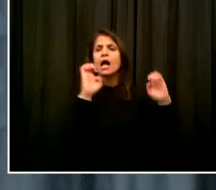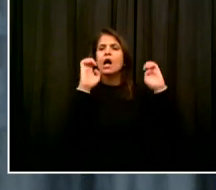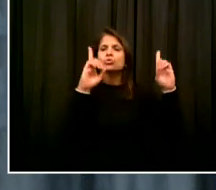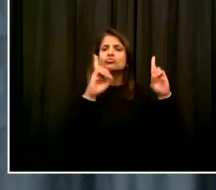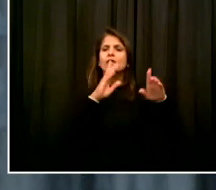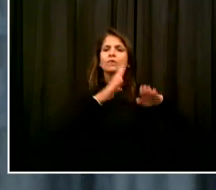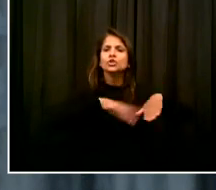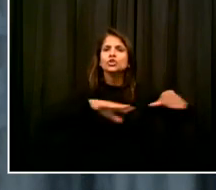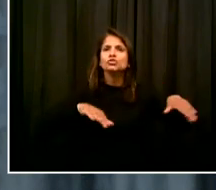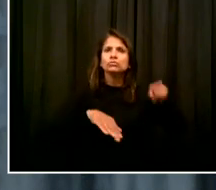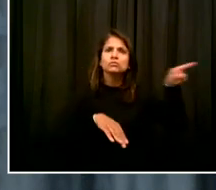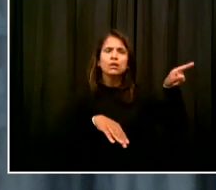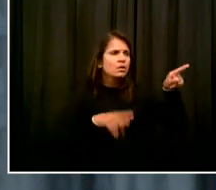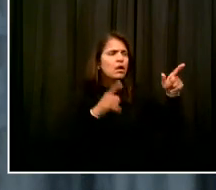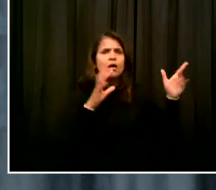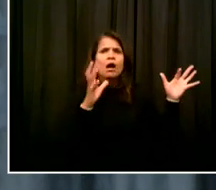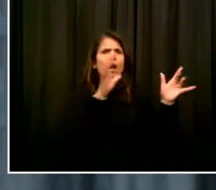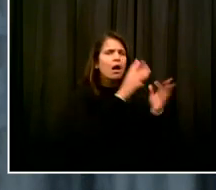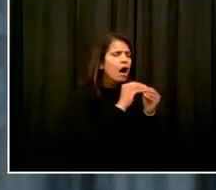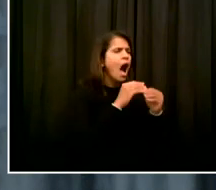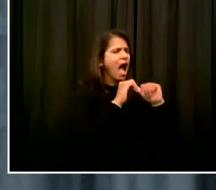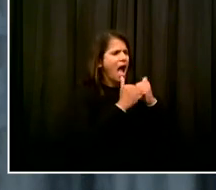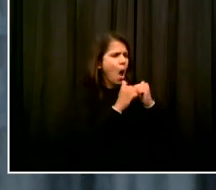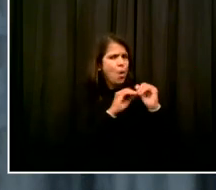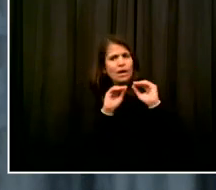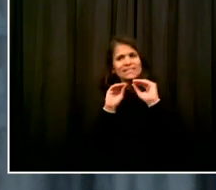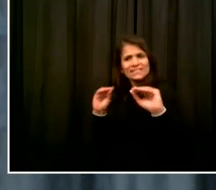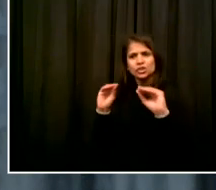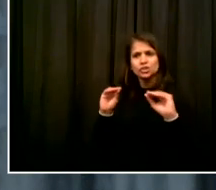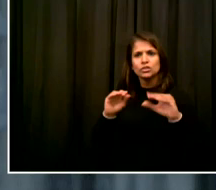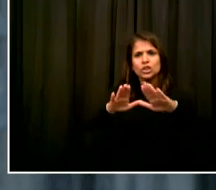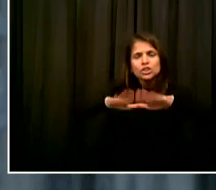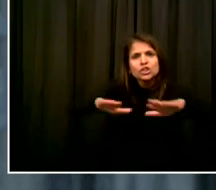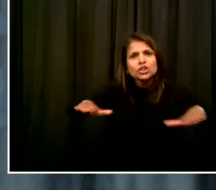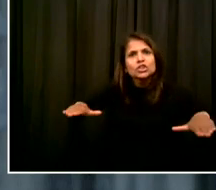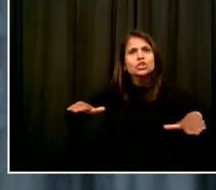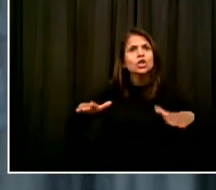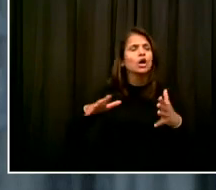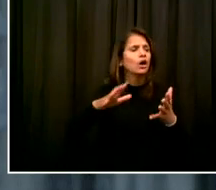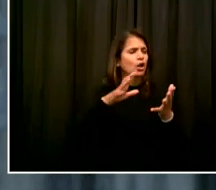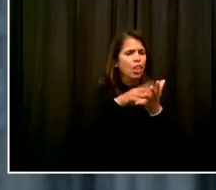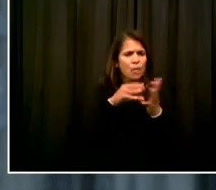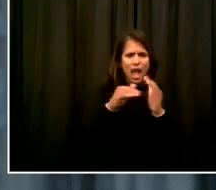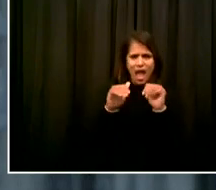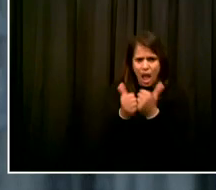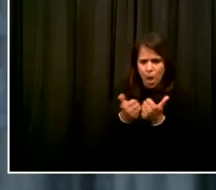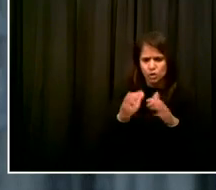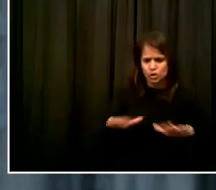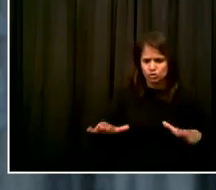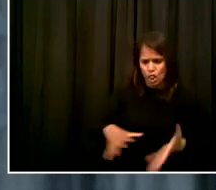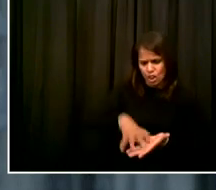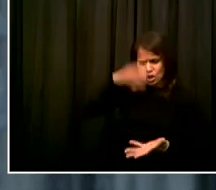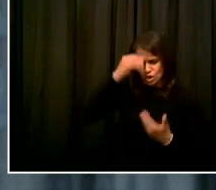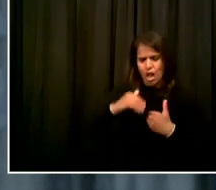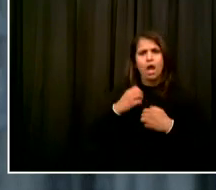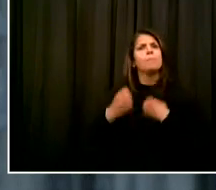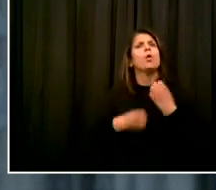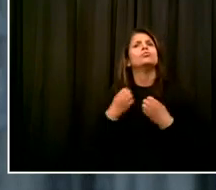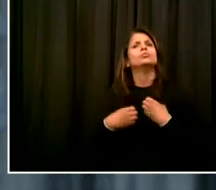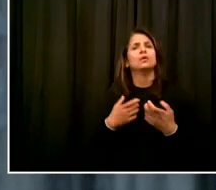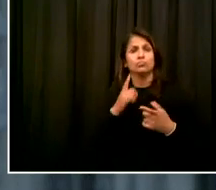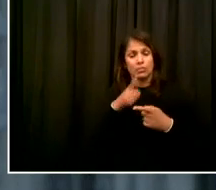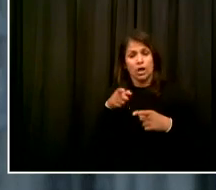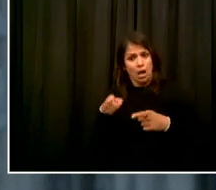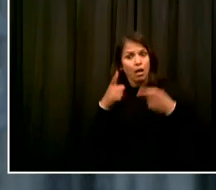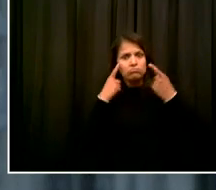learning. How they improved the classroom environment and how it improved the academic